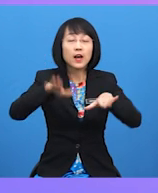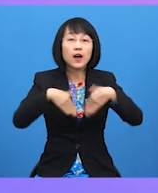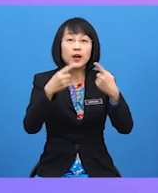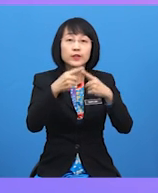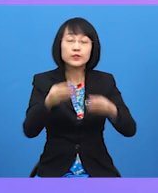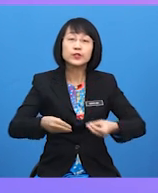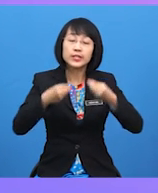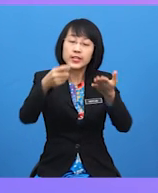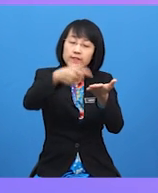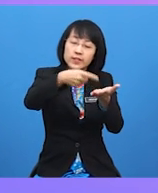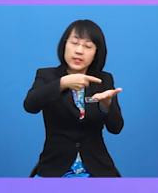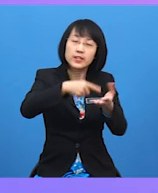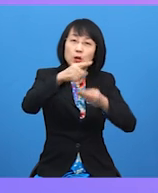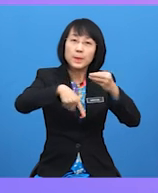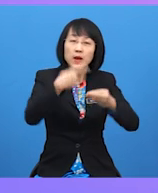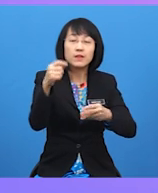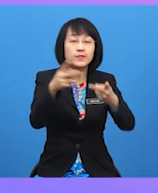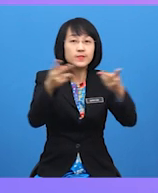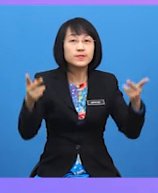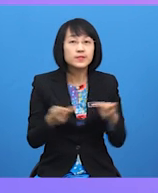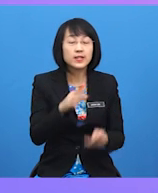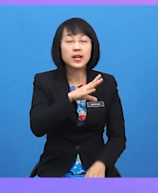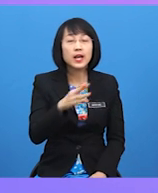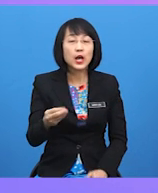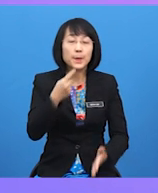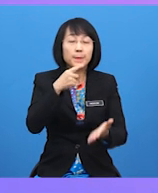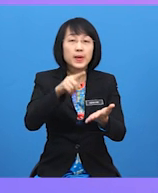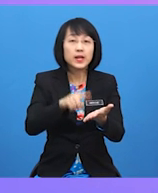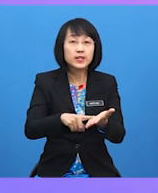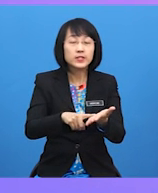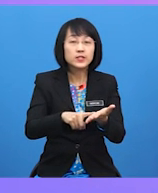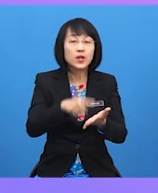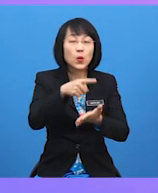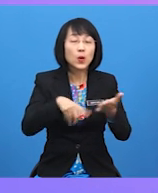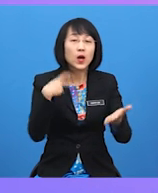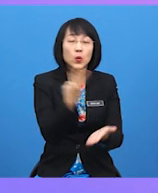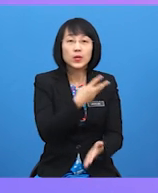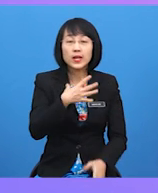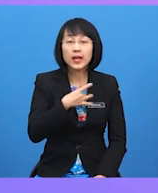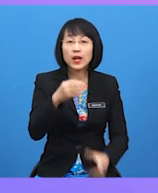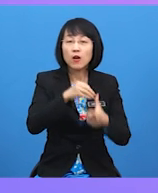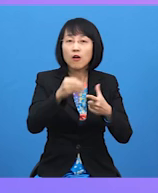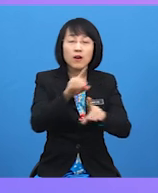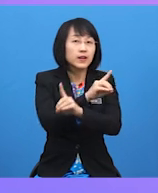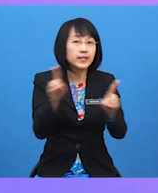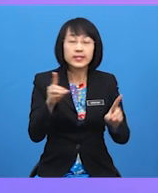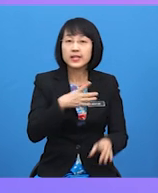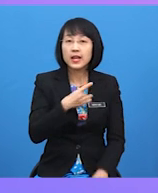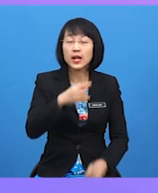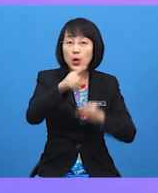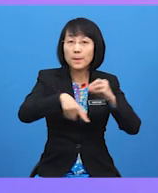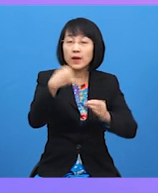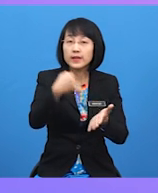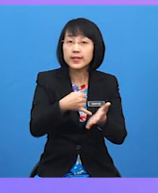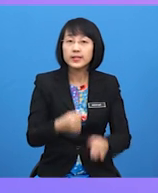how to give details about the place and mention about what we like or dislike about it.